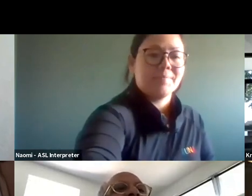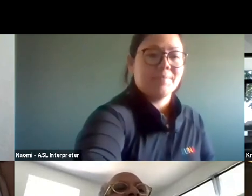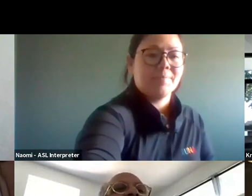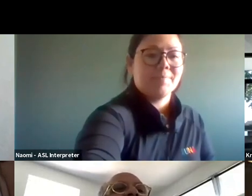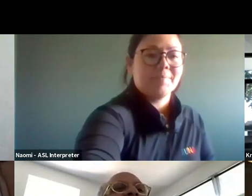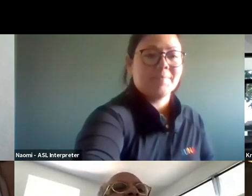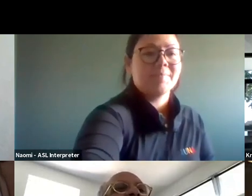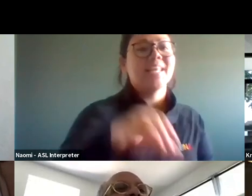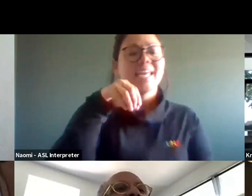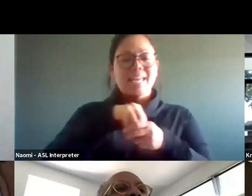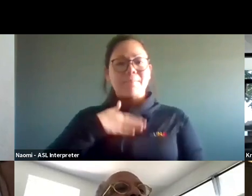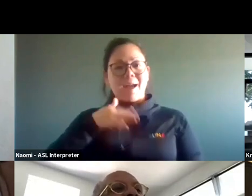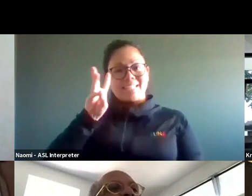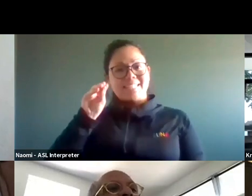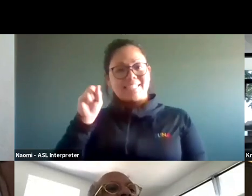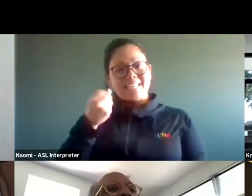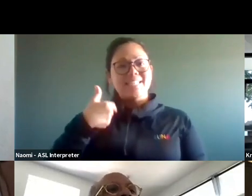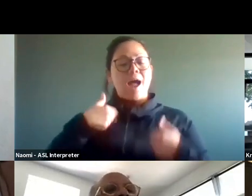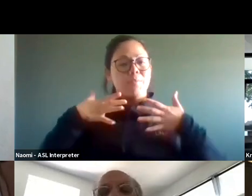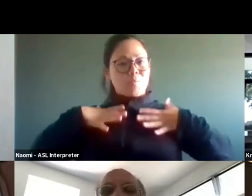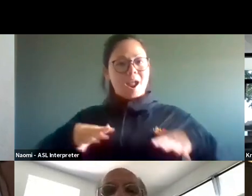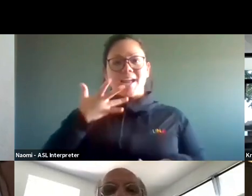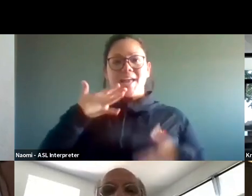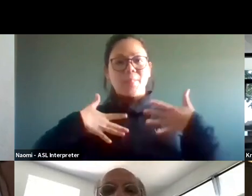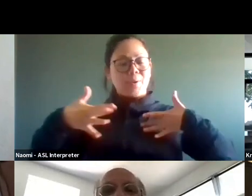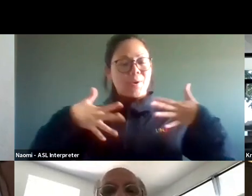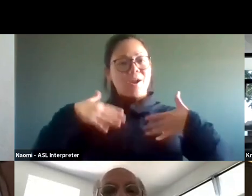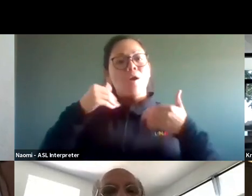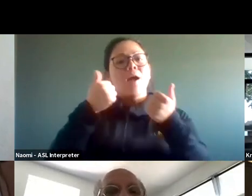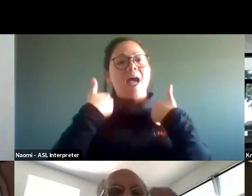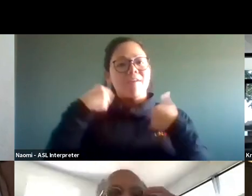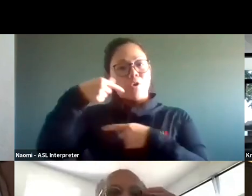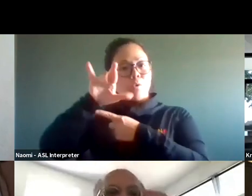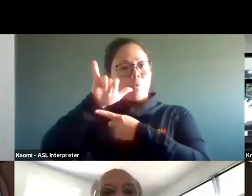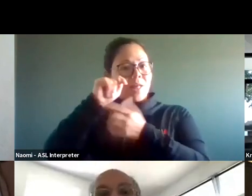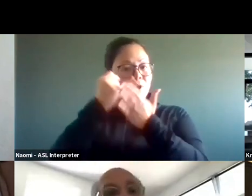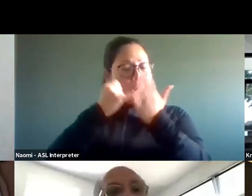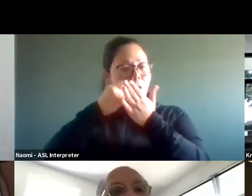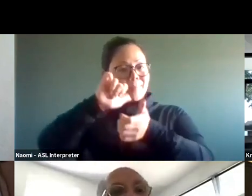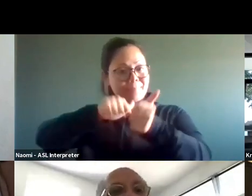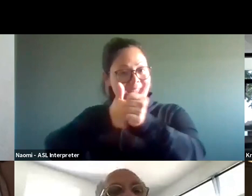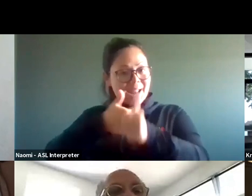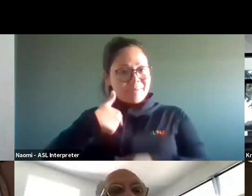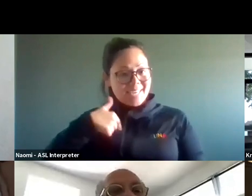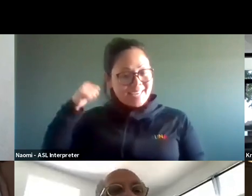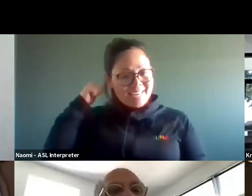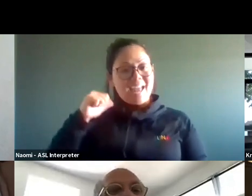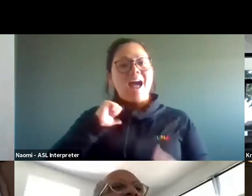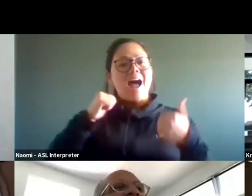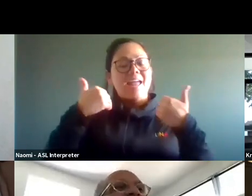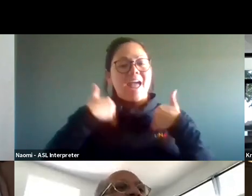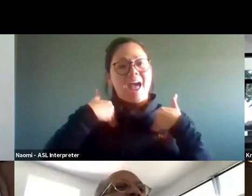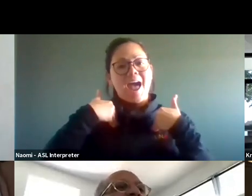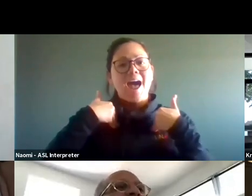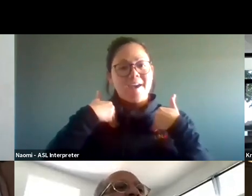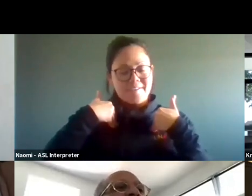and I'm sitting in my office with a quilt artwork behind me. I'm also a tenor and have a relatively high